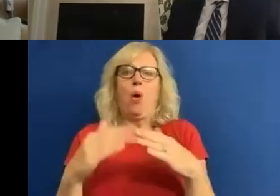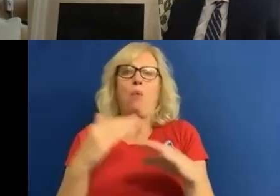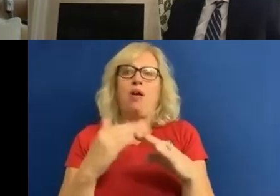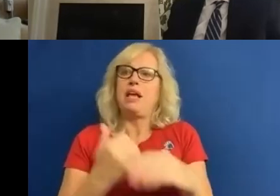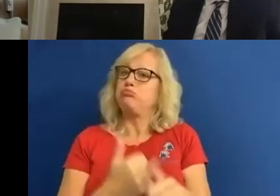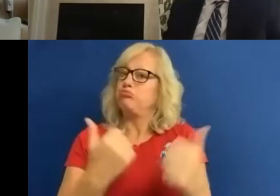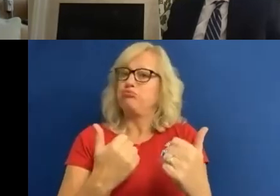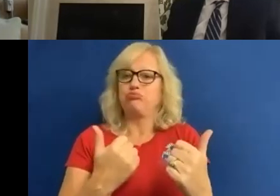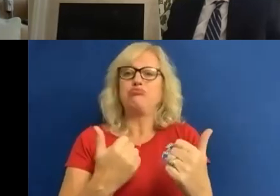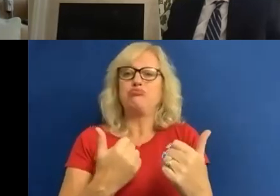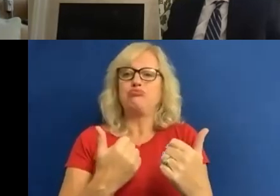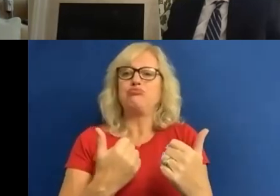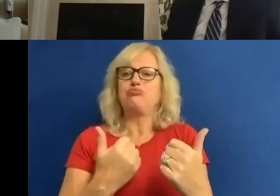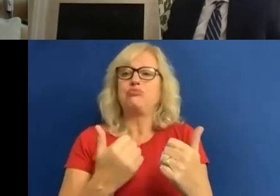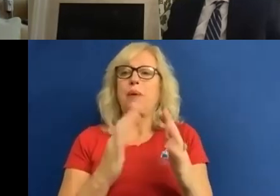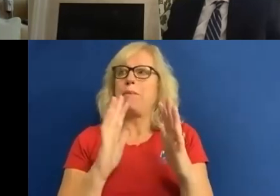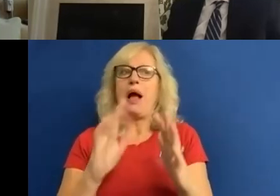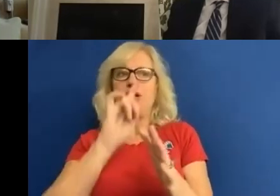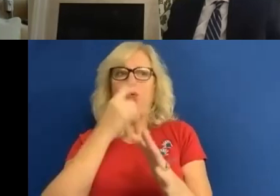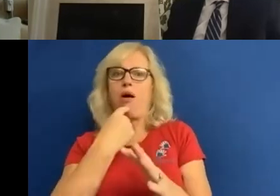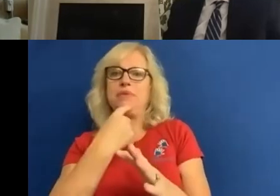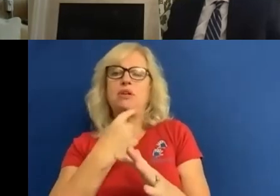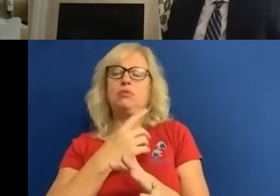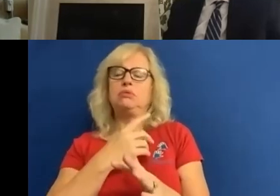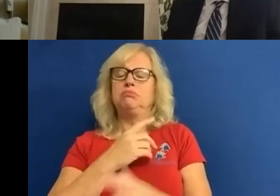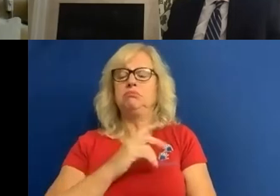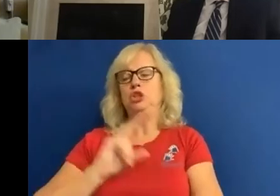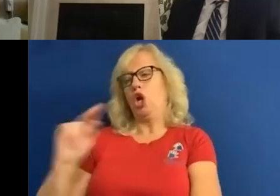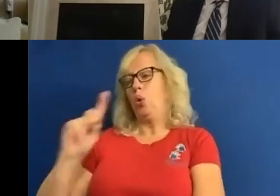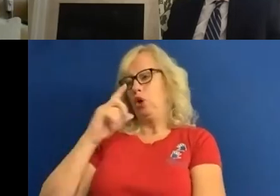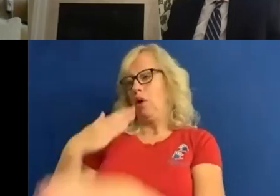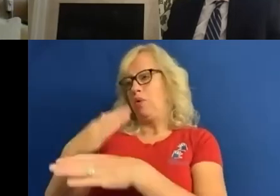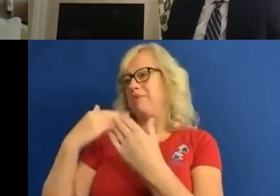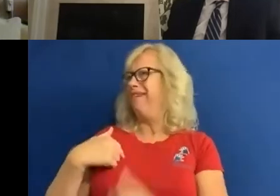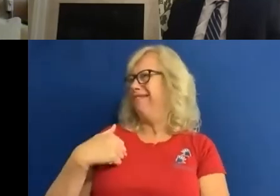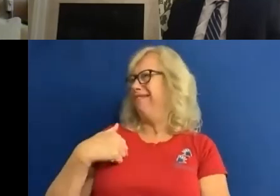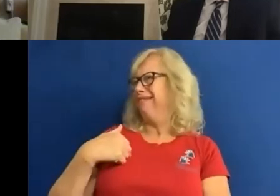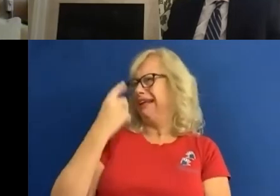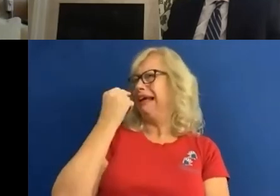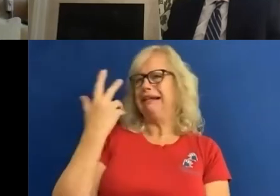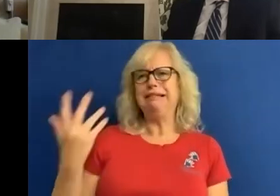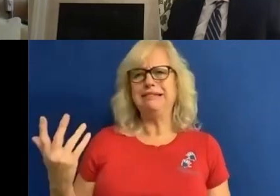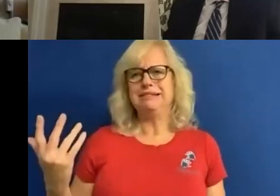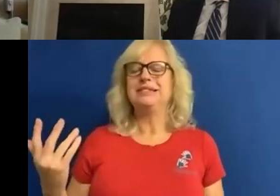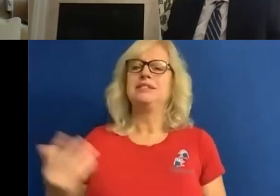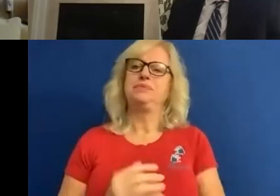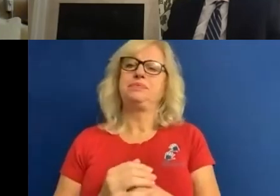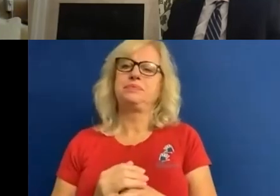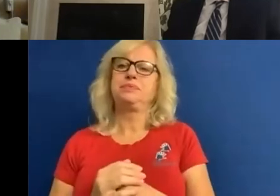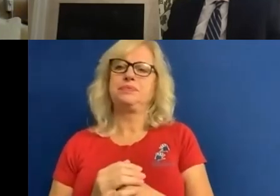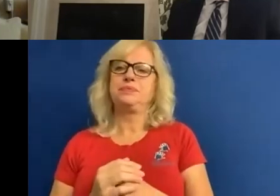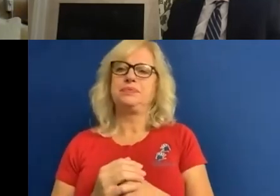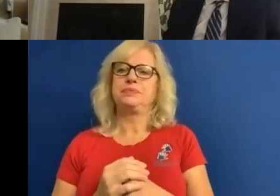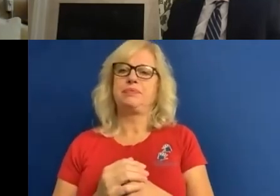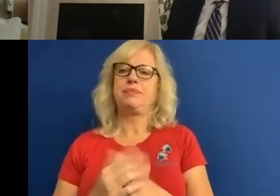longer put up with being told no it's not possible because we know it is possible we've proved it's possible. But what we're looking at now are